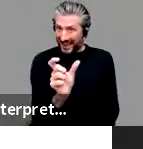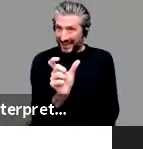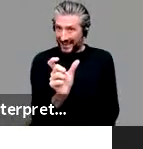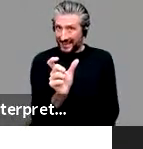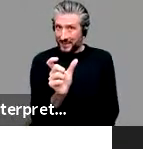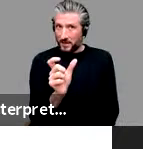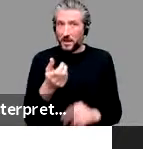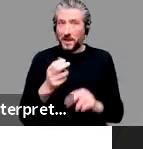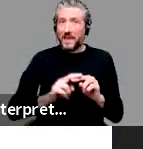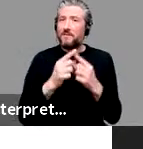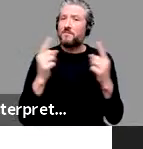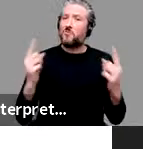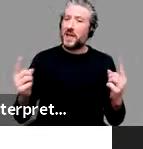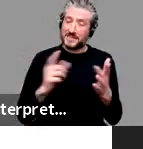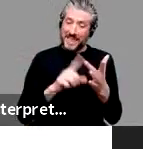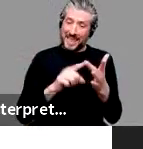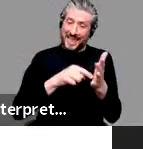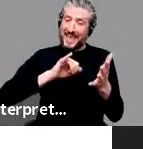would you come up with?